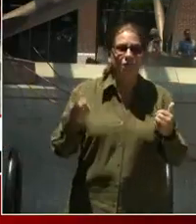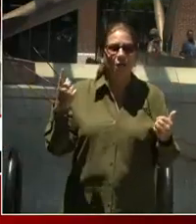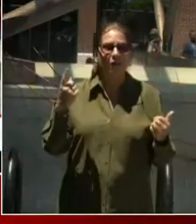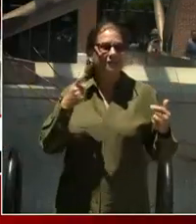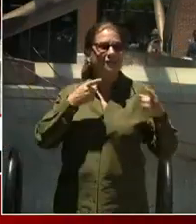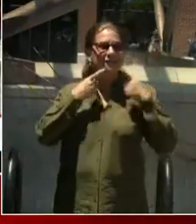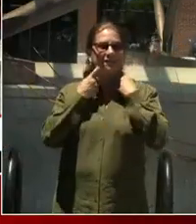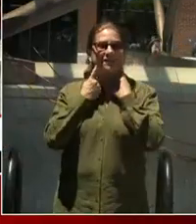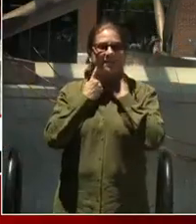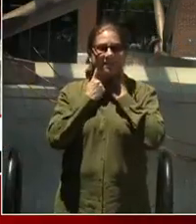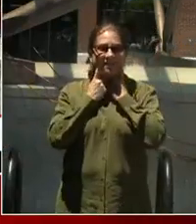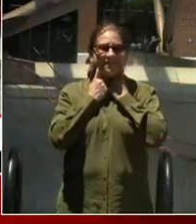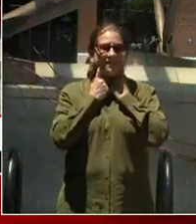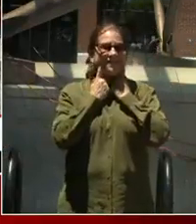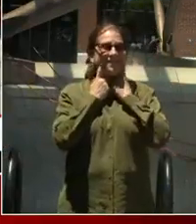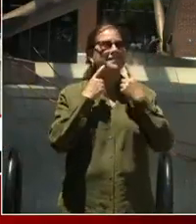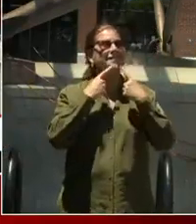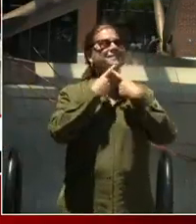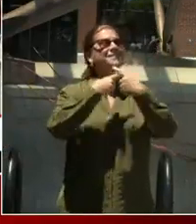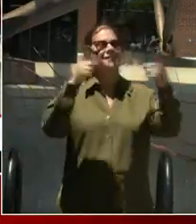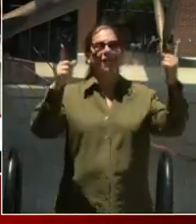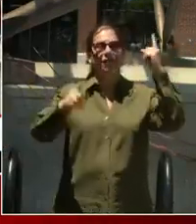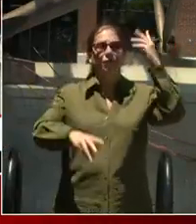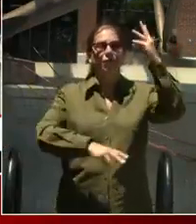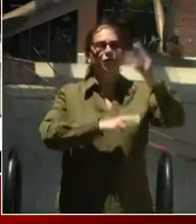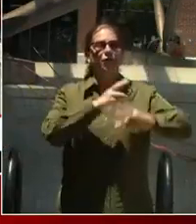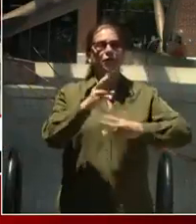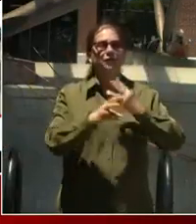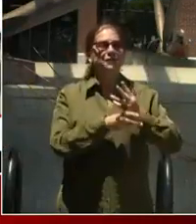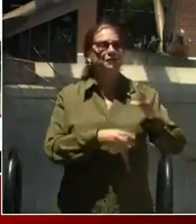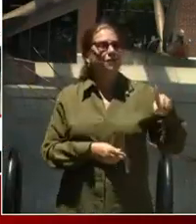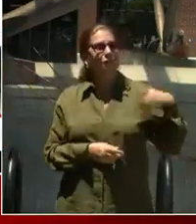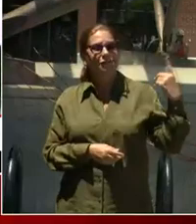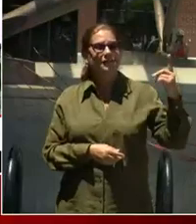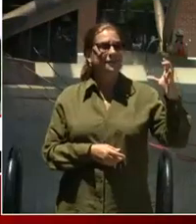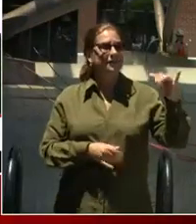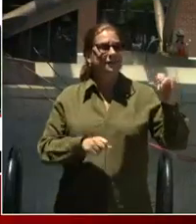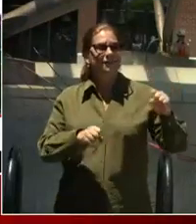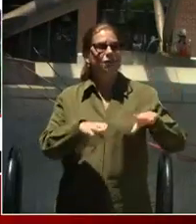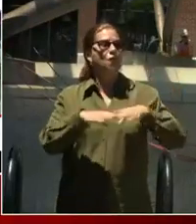faces and tell the whole wide world that DC is open.